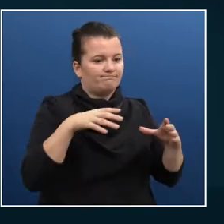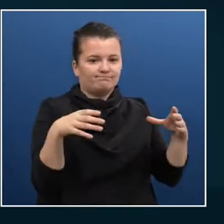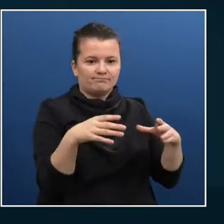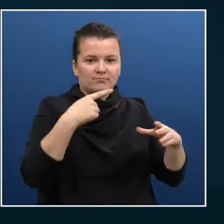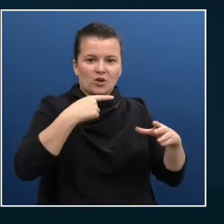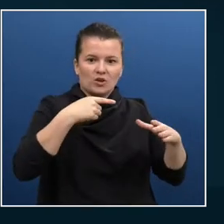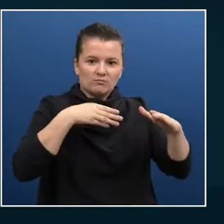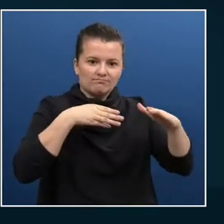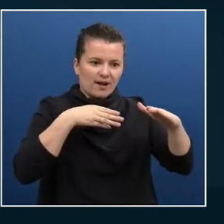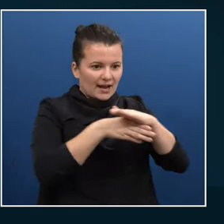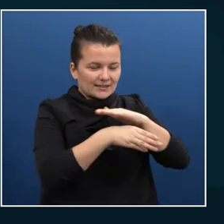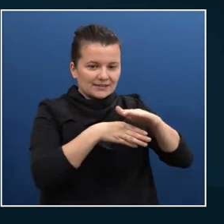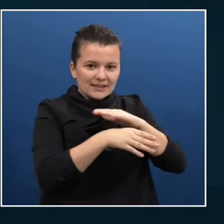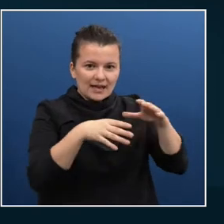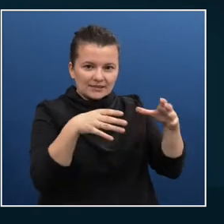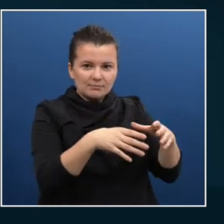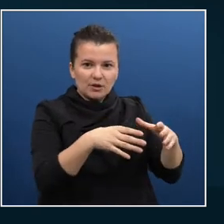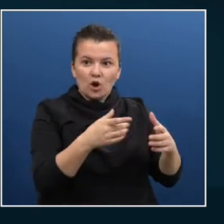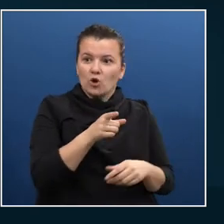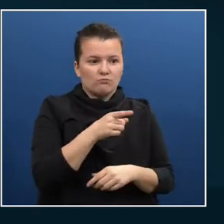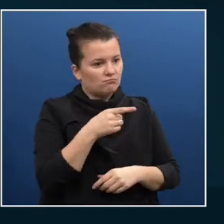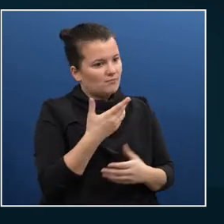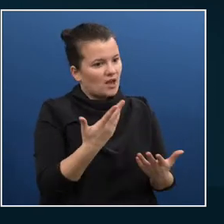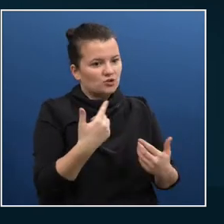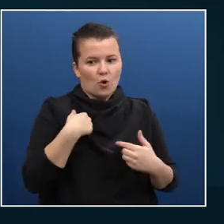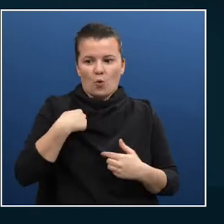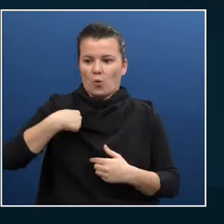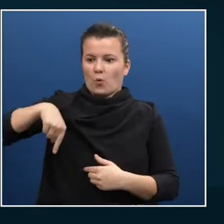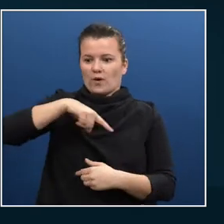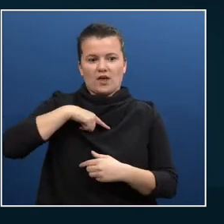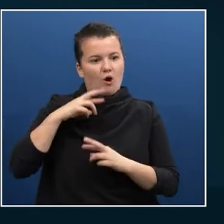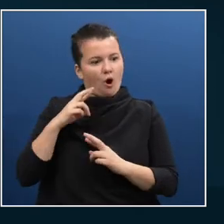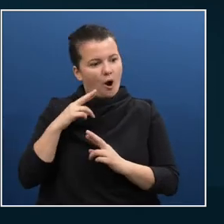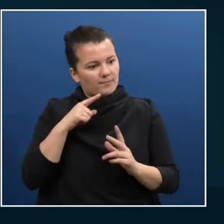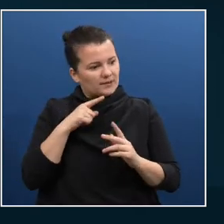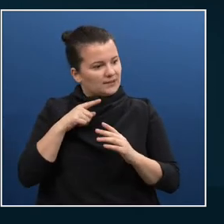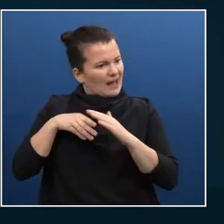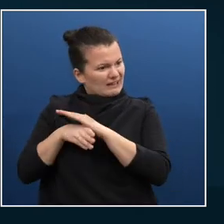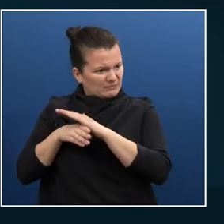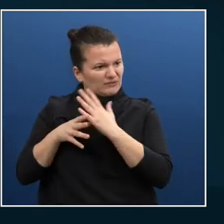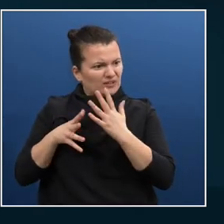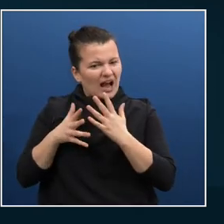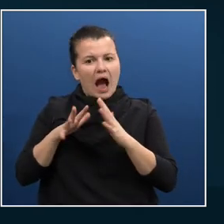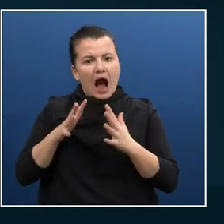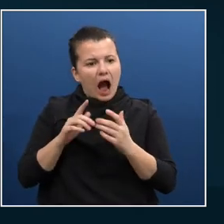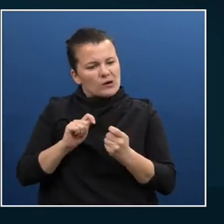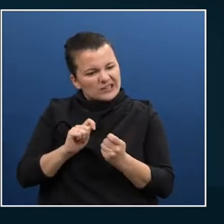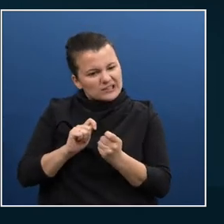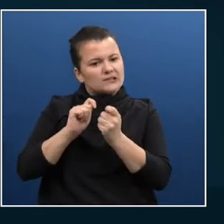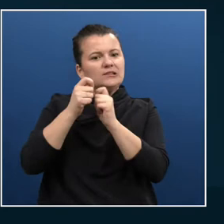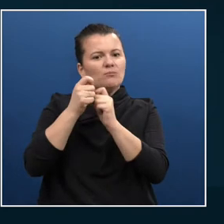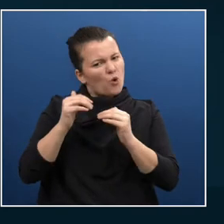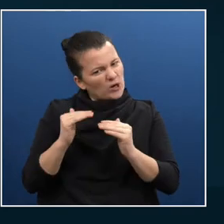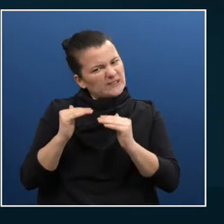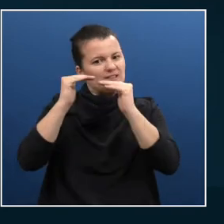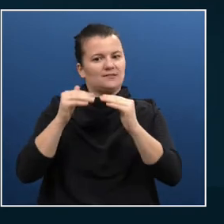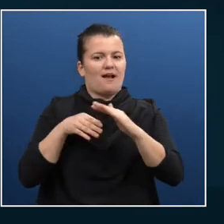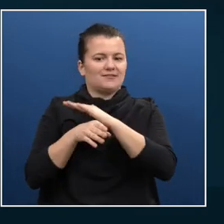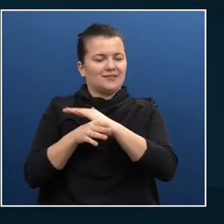We just try and we hope we will get to try even harder after your session, but what was your